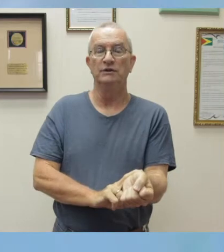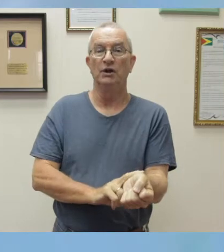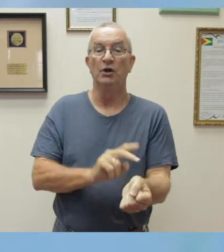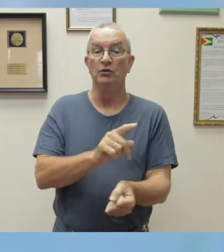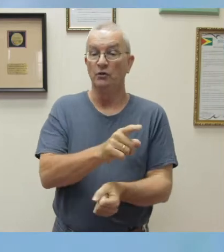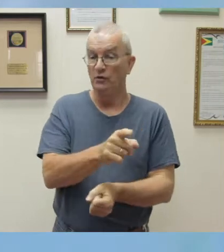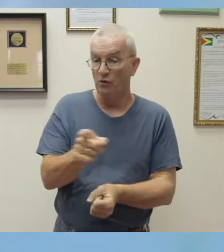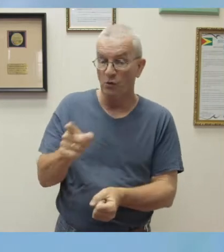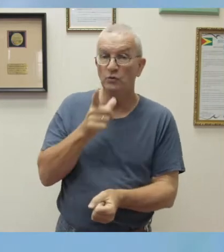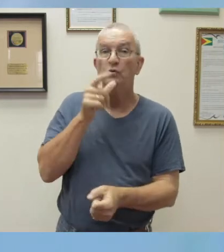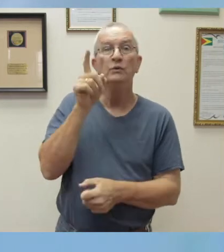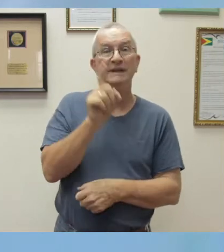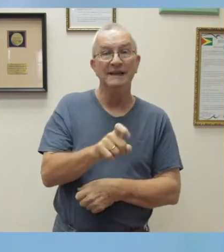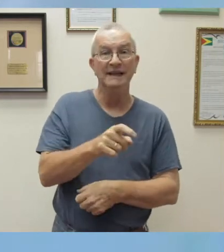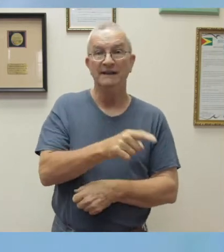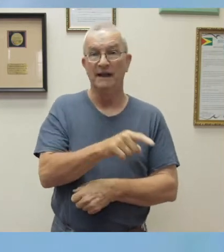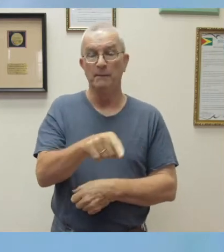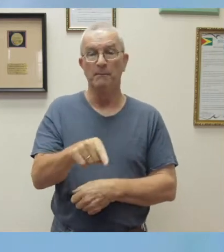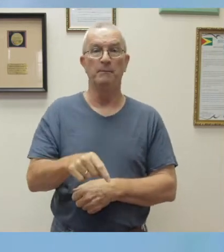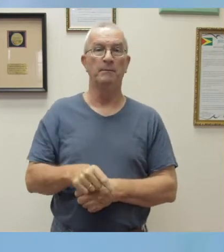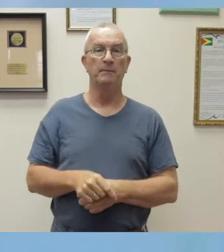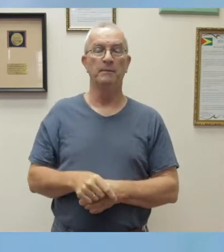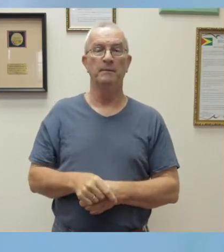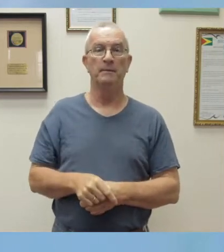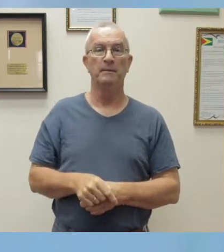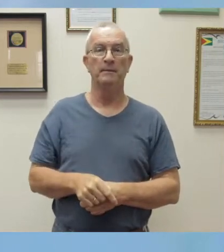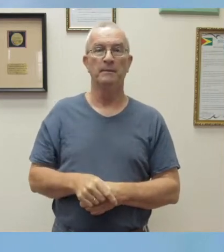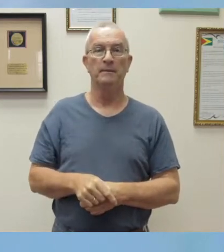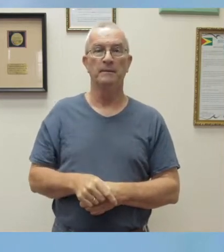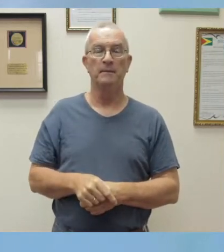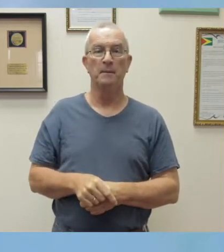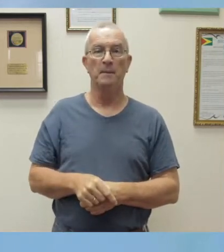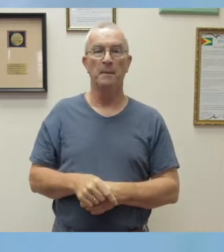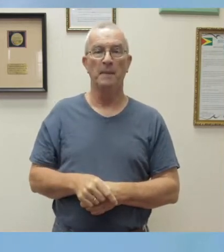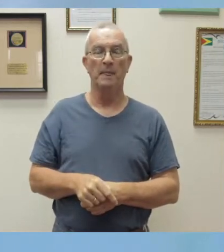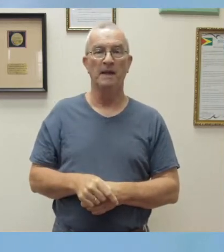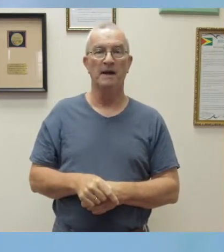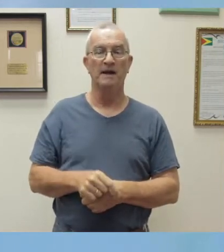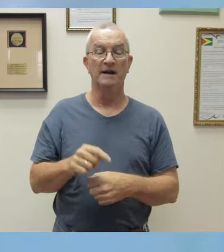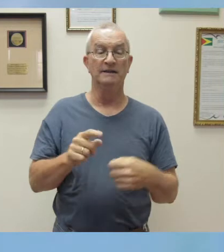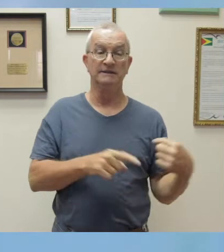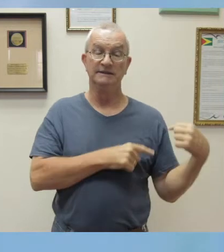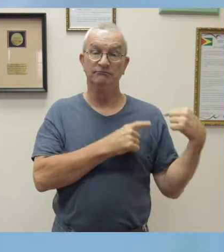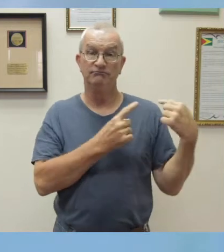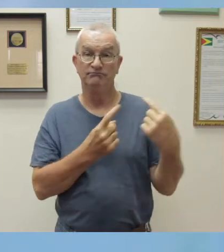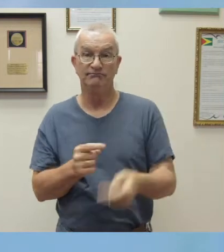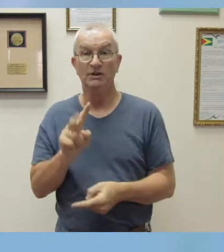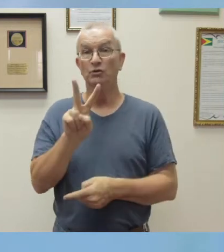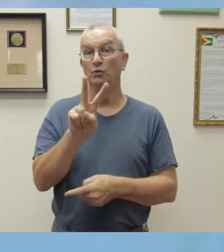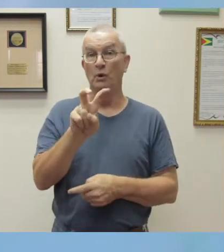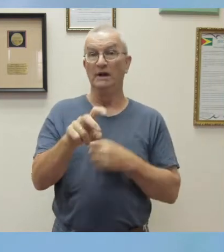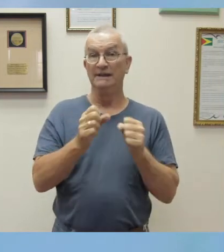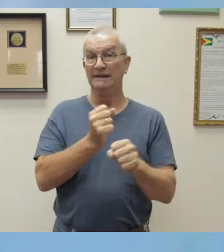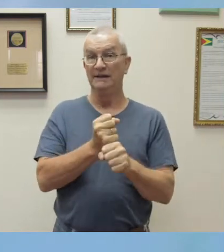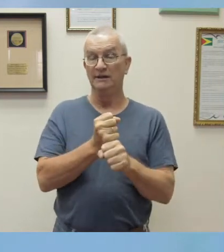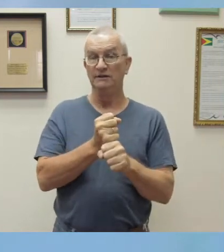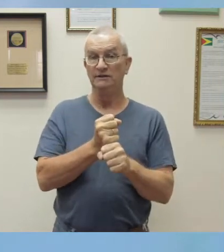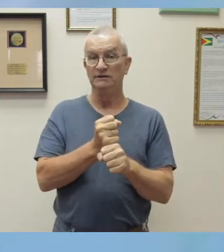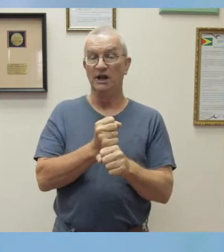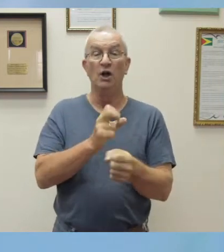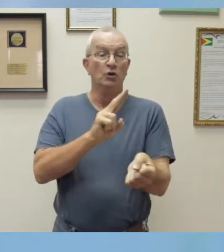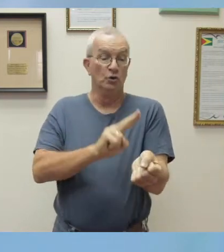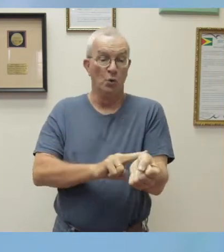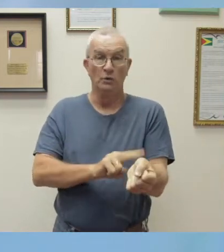most. Since Nightingale's time, nurses and midwives have